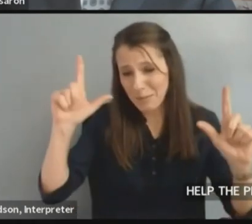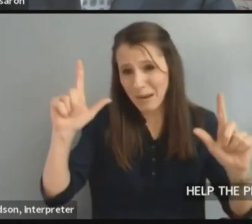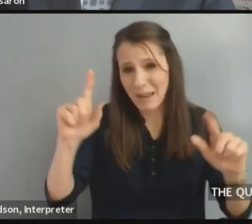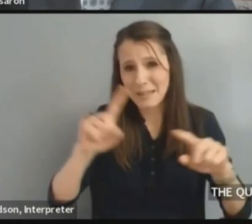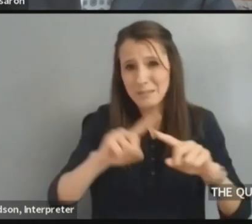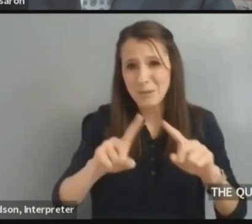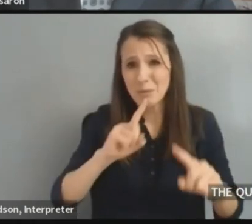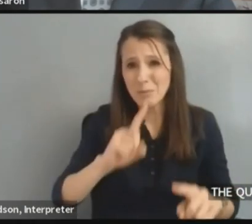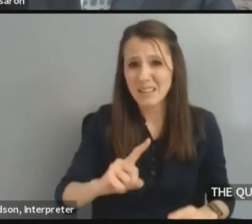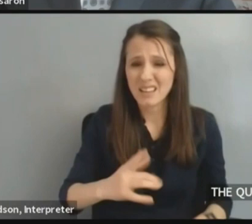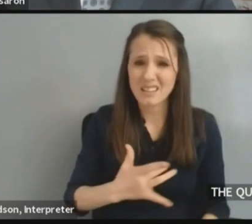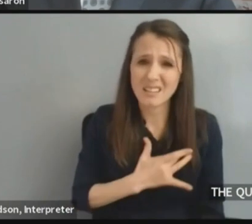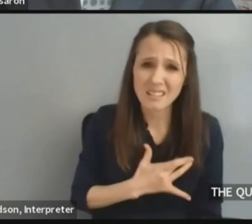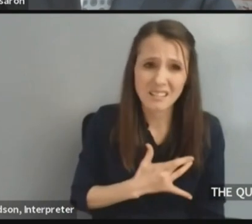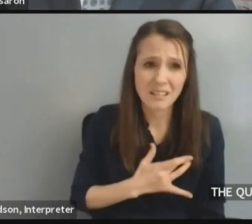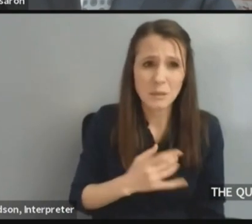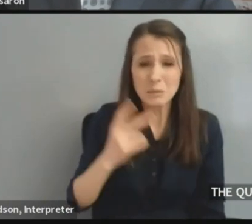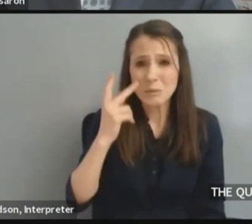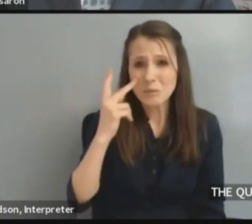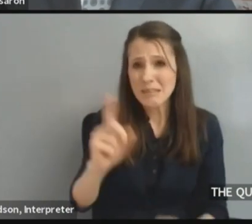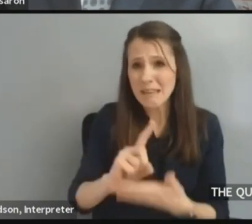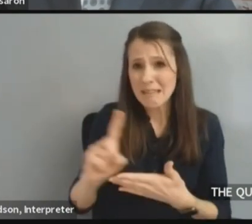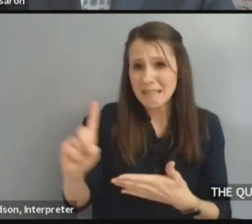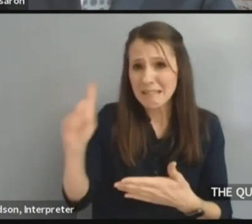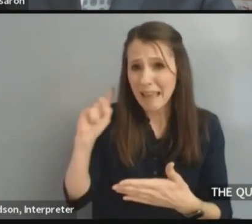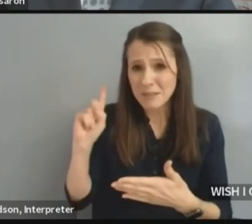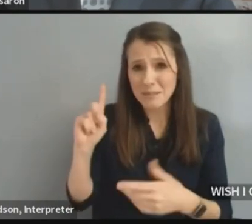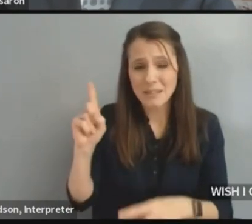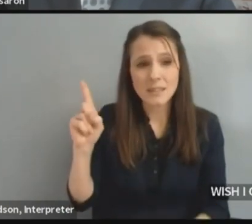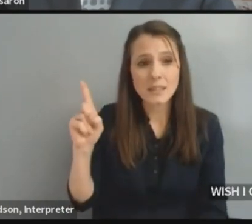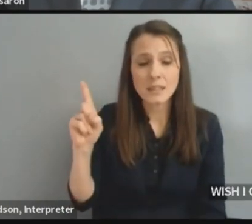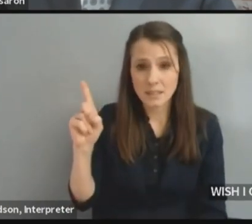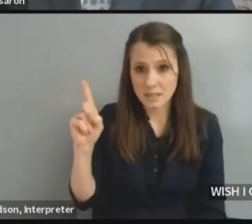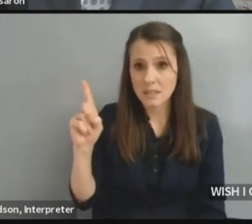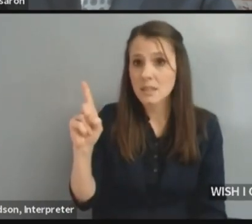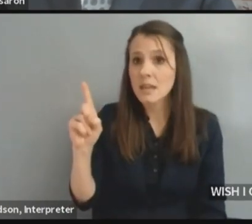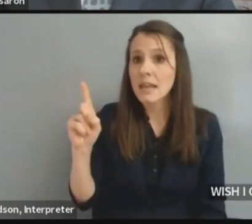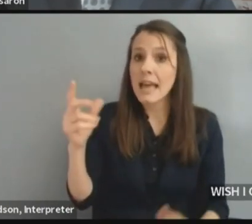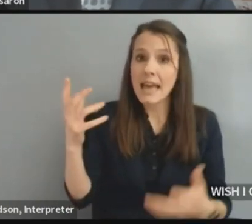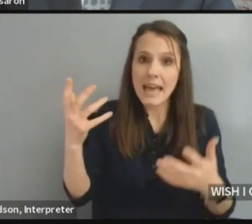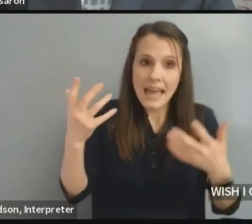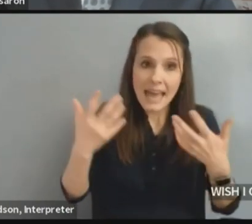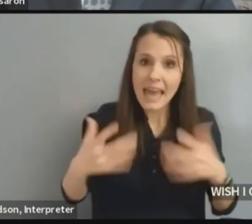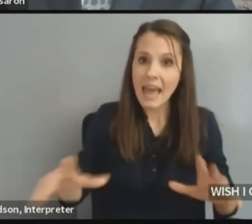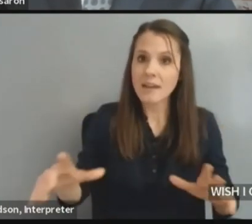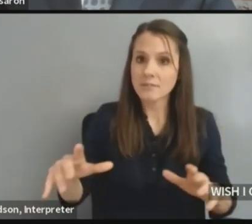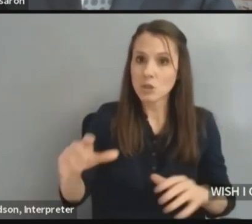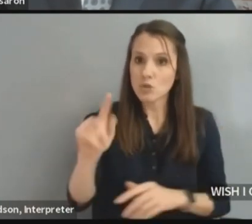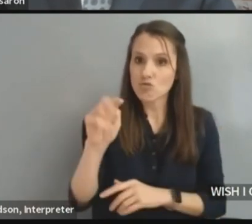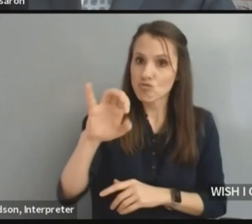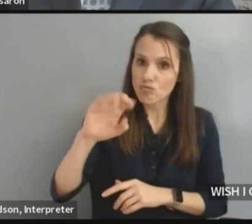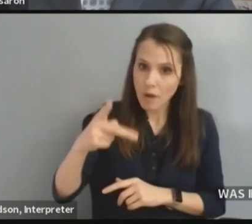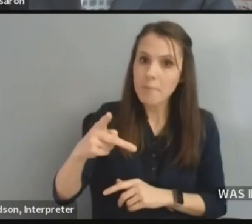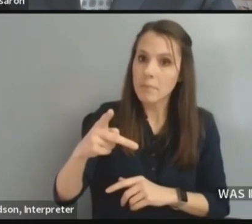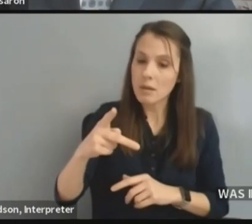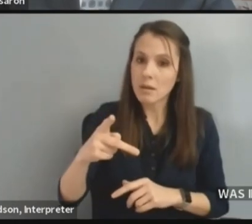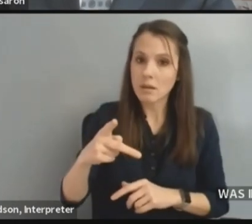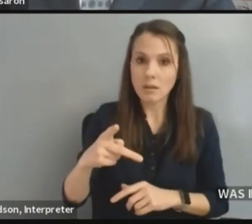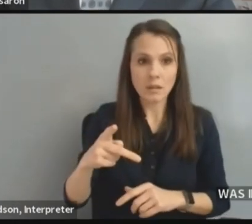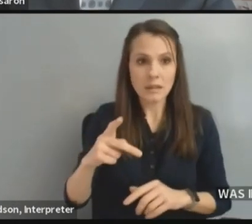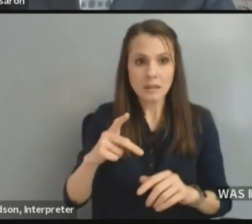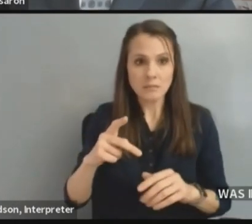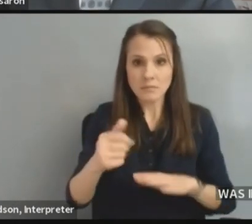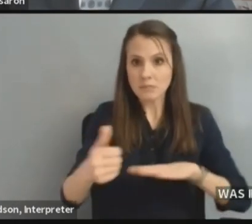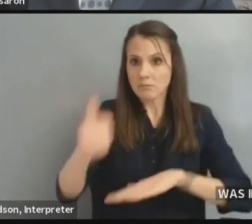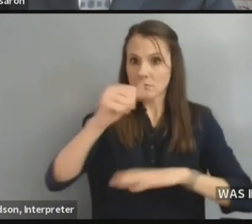disheartened to see the news at the end of last week that after representations from the Trump administration that they'd been holding vaccines